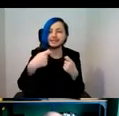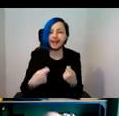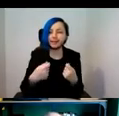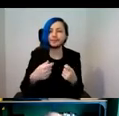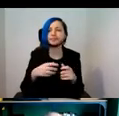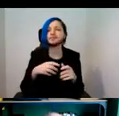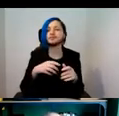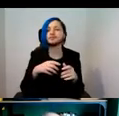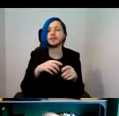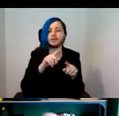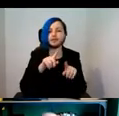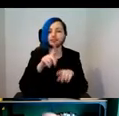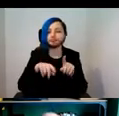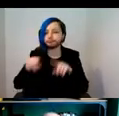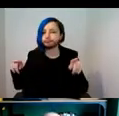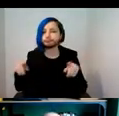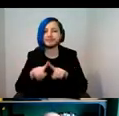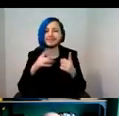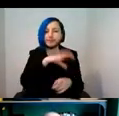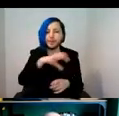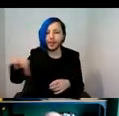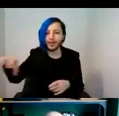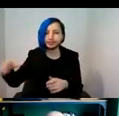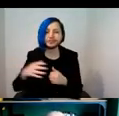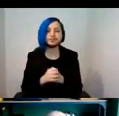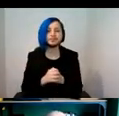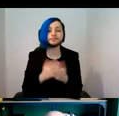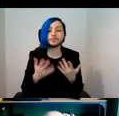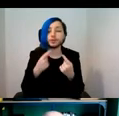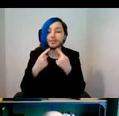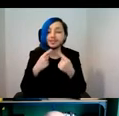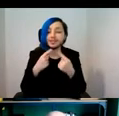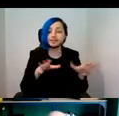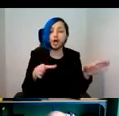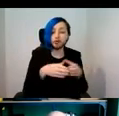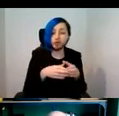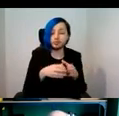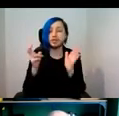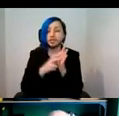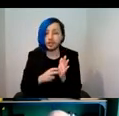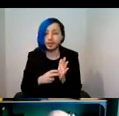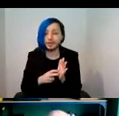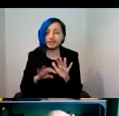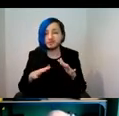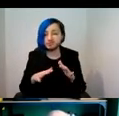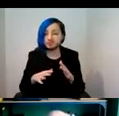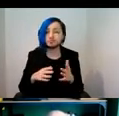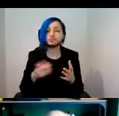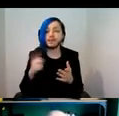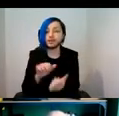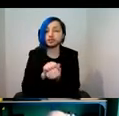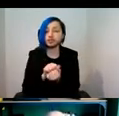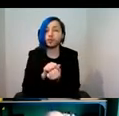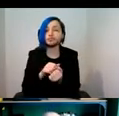would describe it as storage. So the data sets are grouped, documented to an extent, and stored safely.